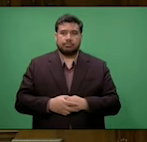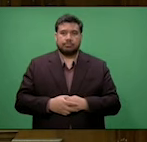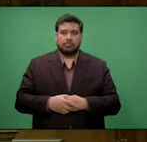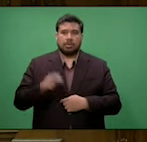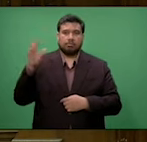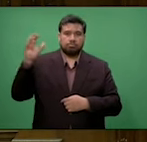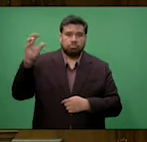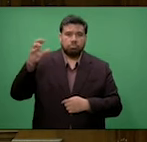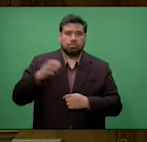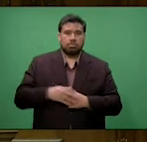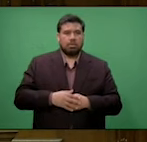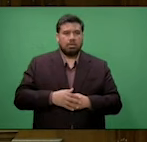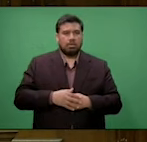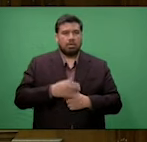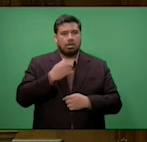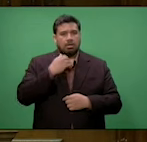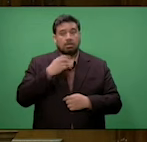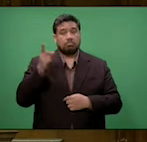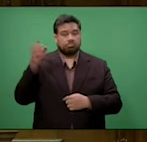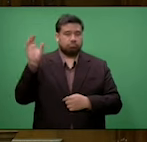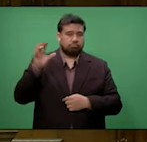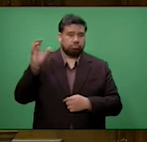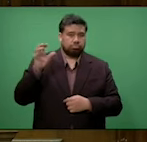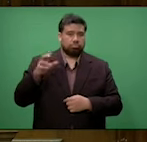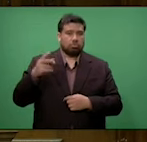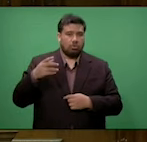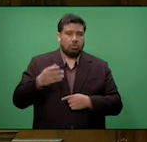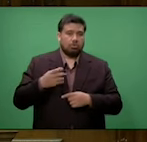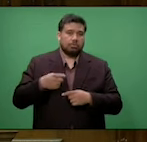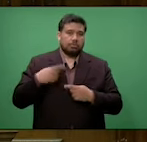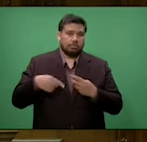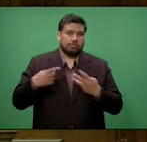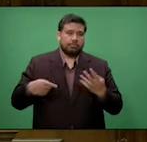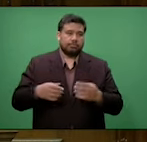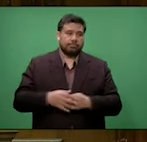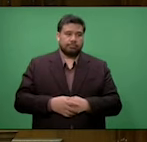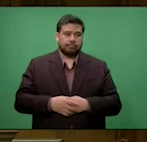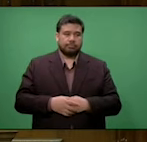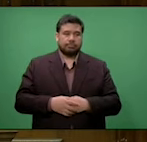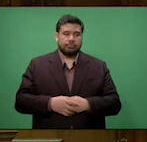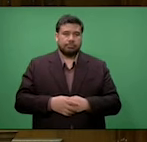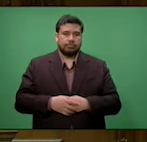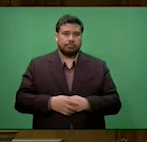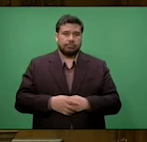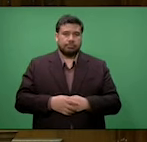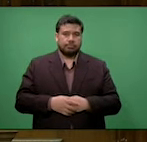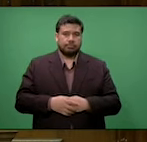And to Pantamauri, stop the division. Stop the division. Pantamauri. my